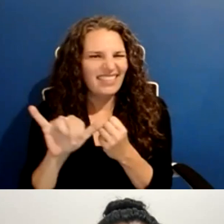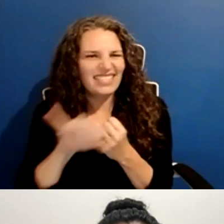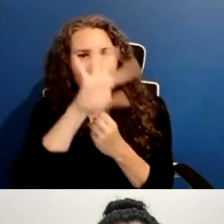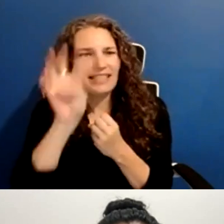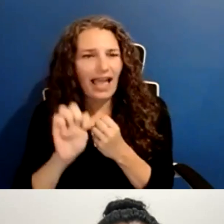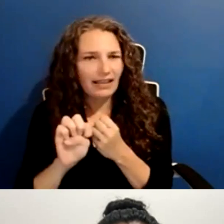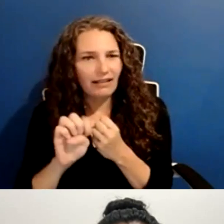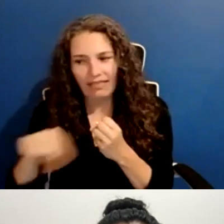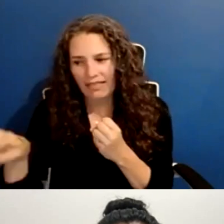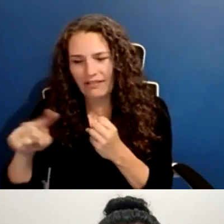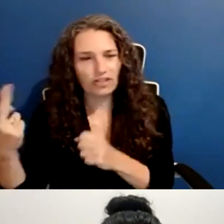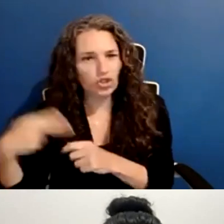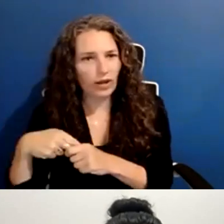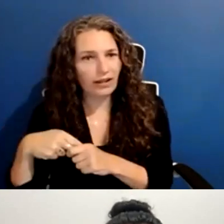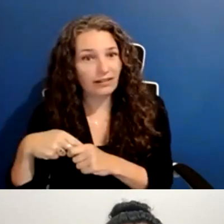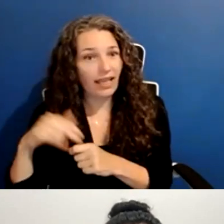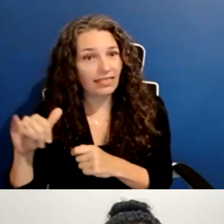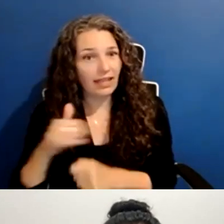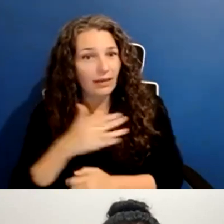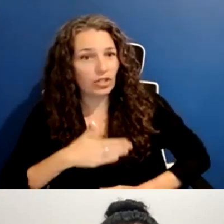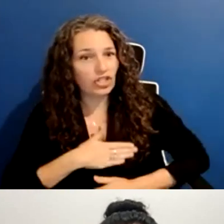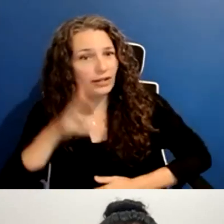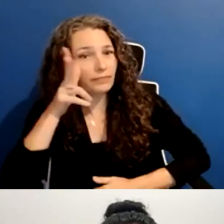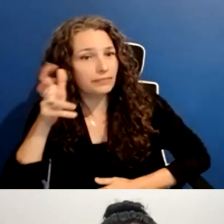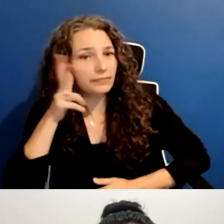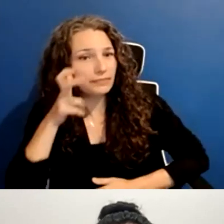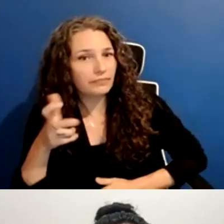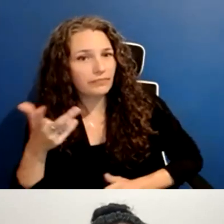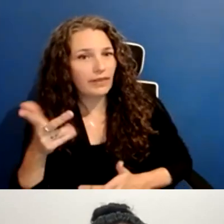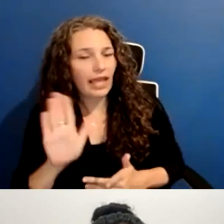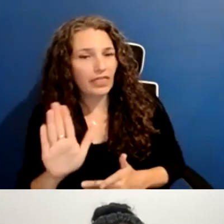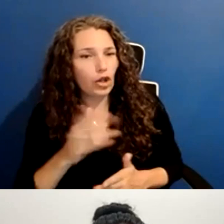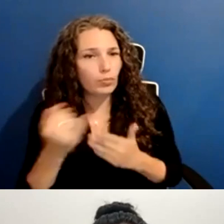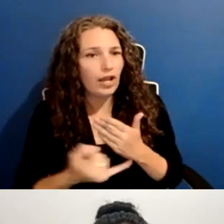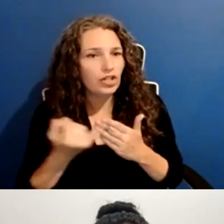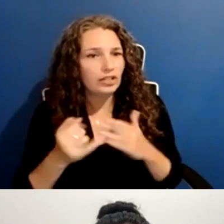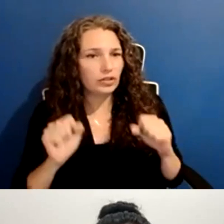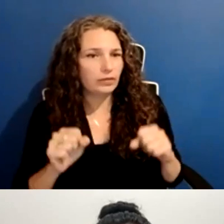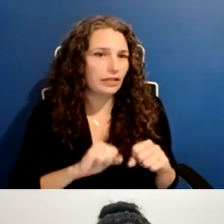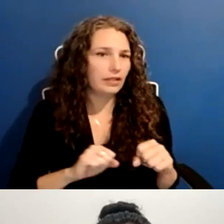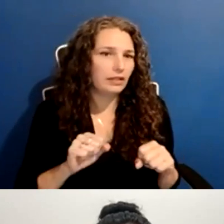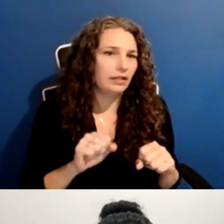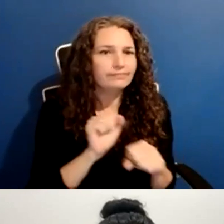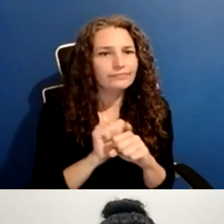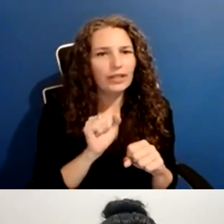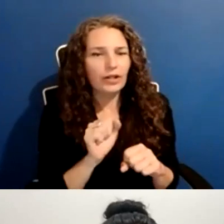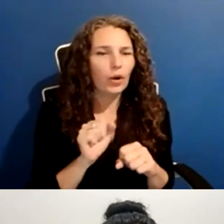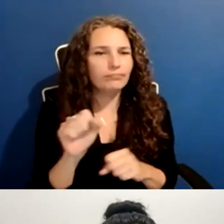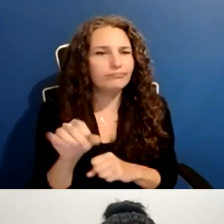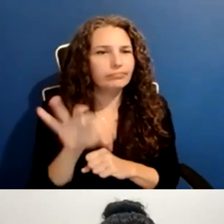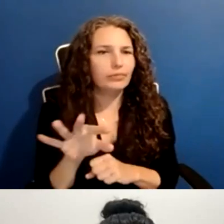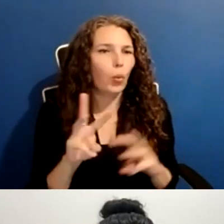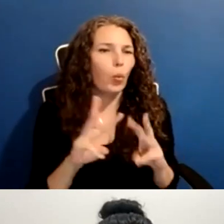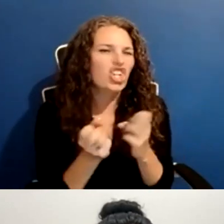having their projects workshop. They incorporated that advice and those learnings immediately and found great success with continuing